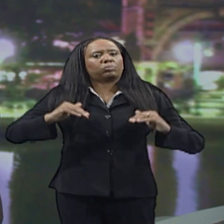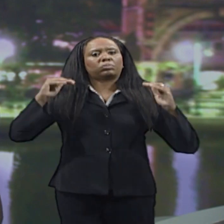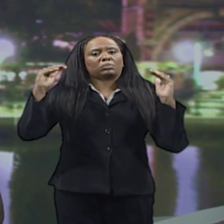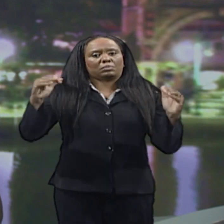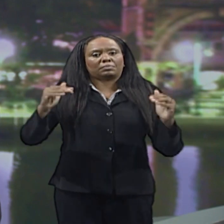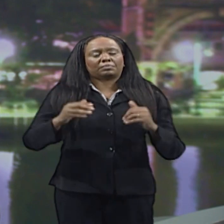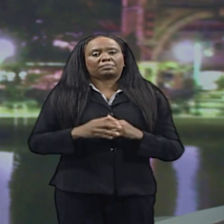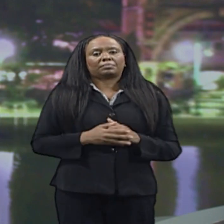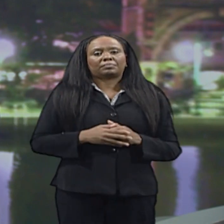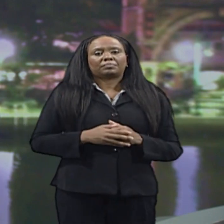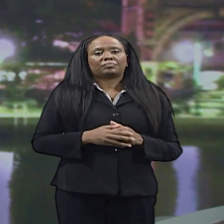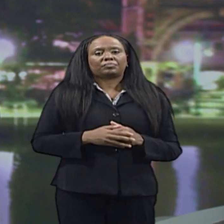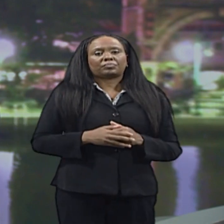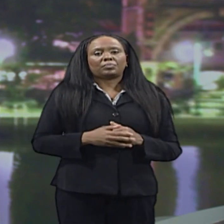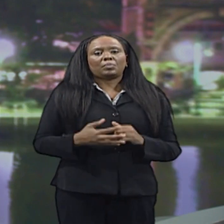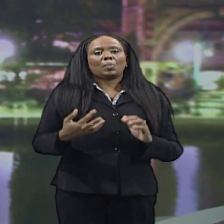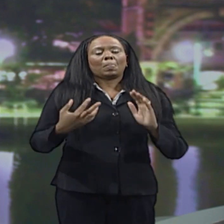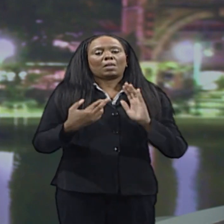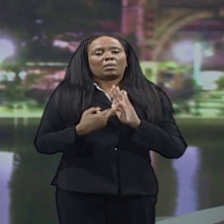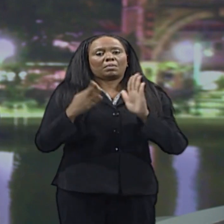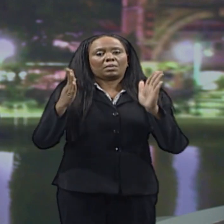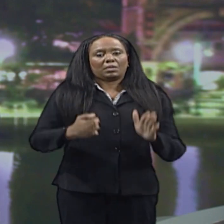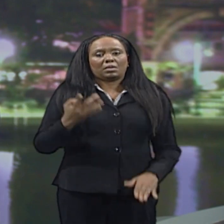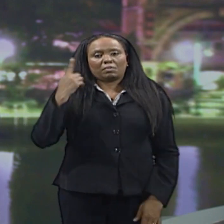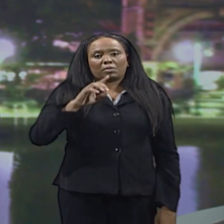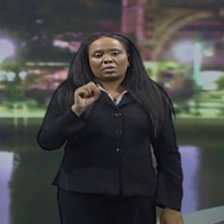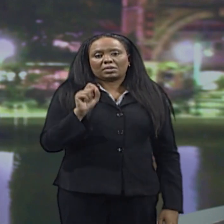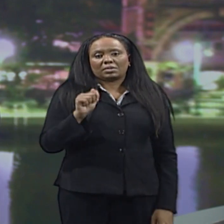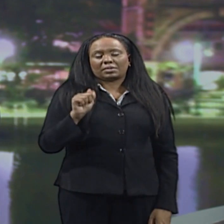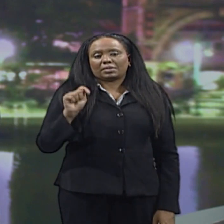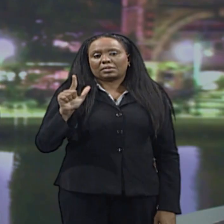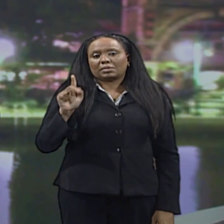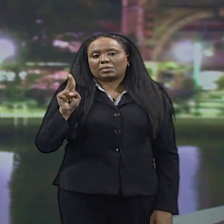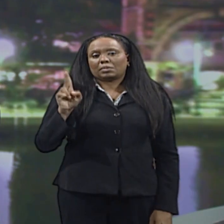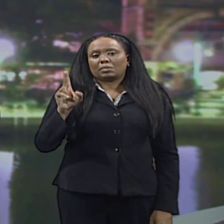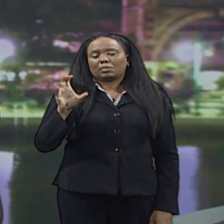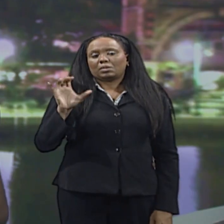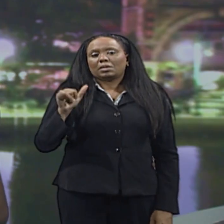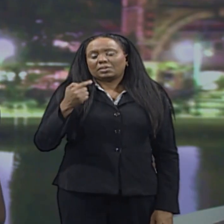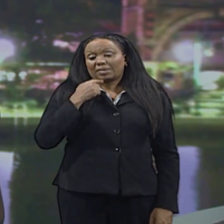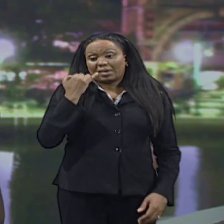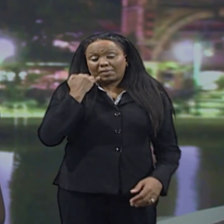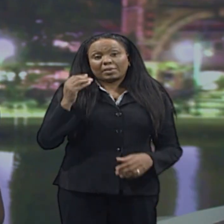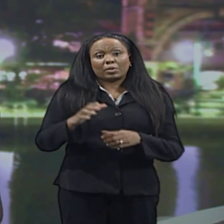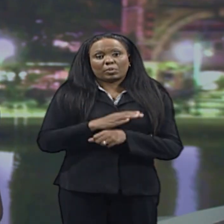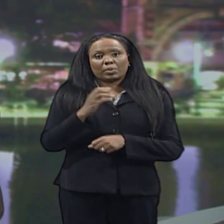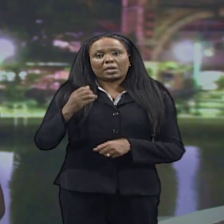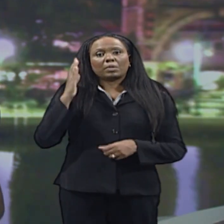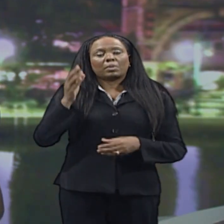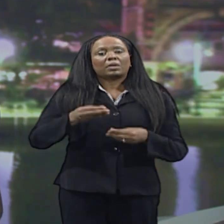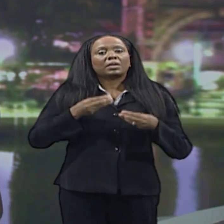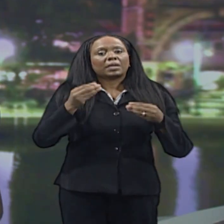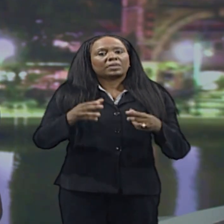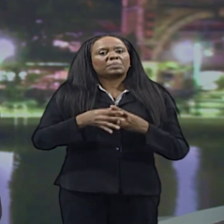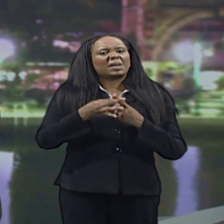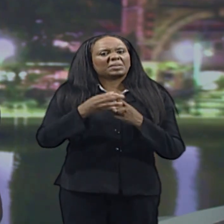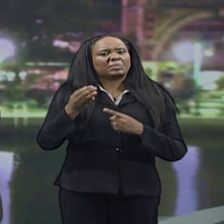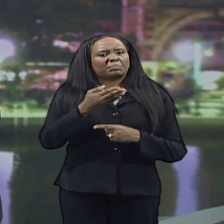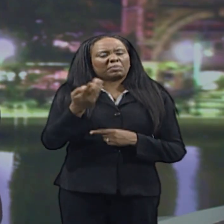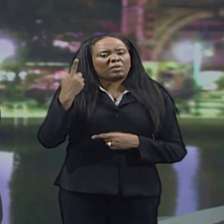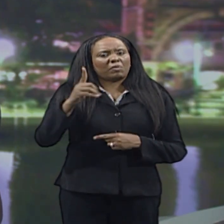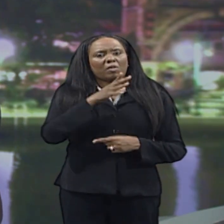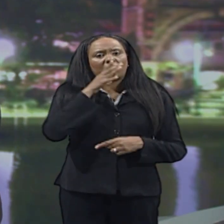Also speaking in Weston, candidate for St. Lucie, Reverend John Carter, said special incentives will be given to farmers.